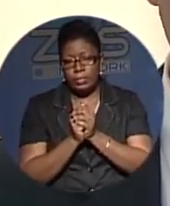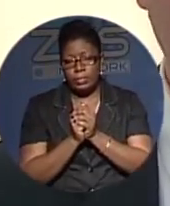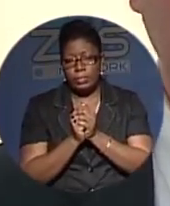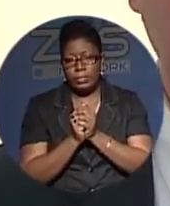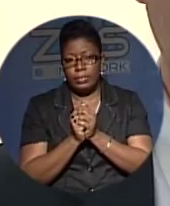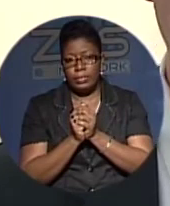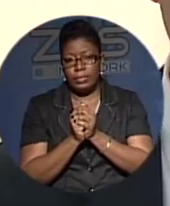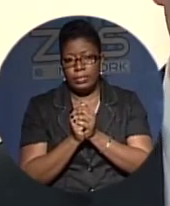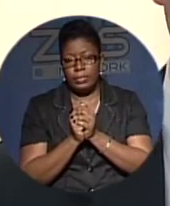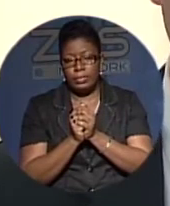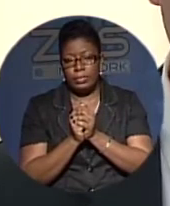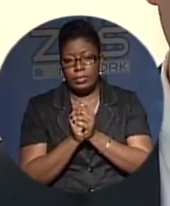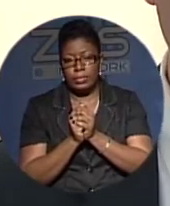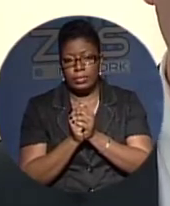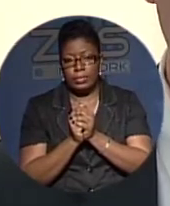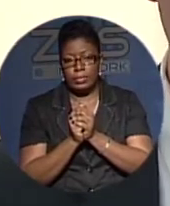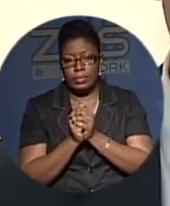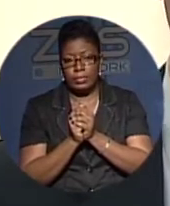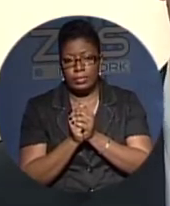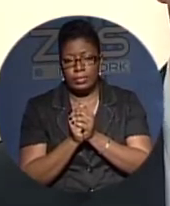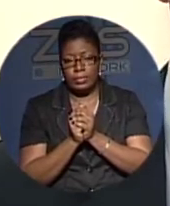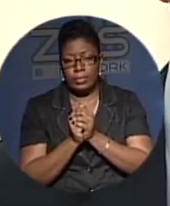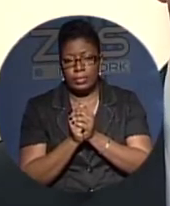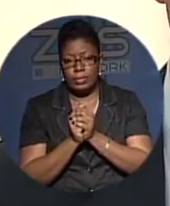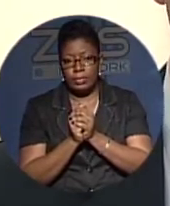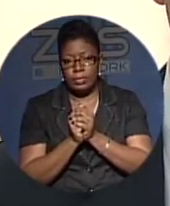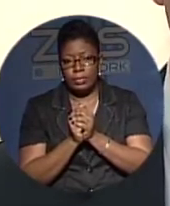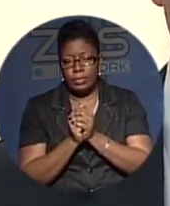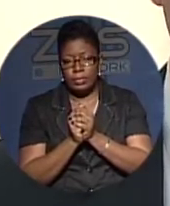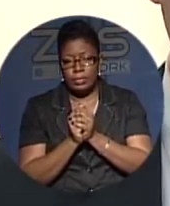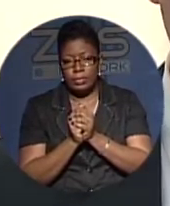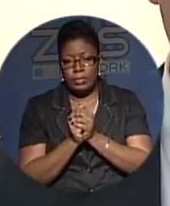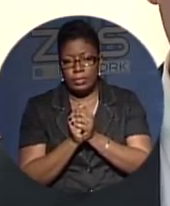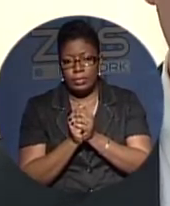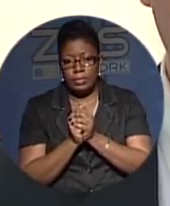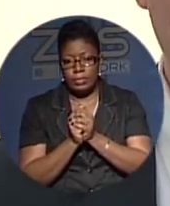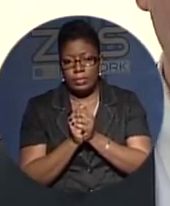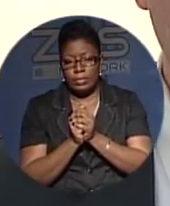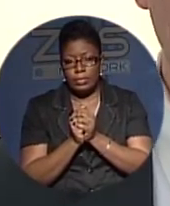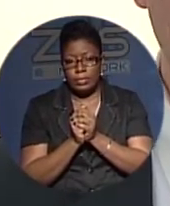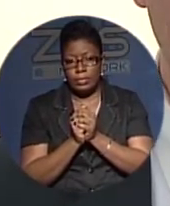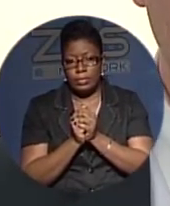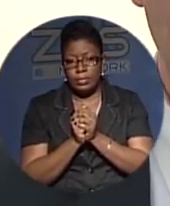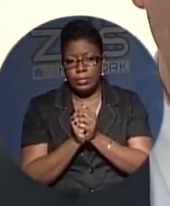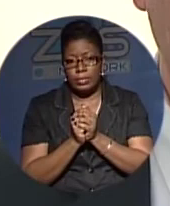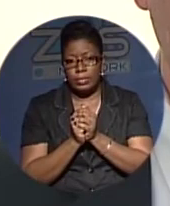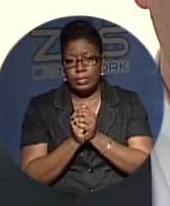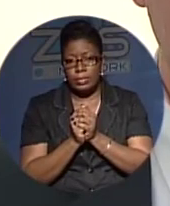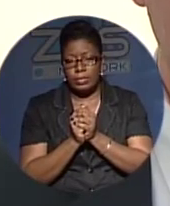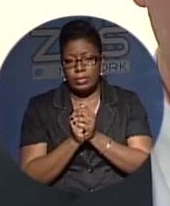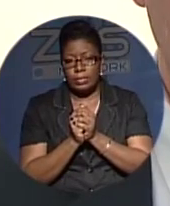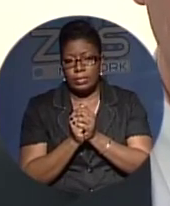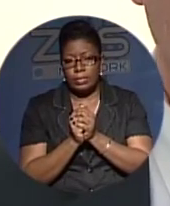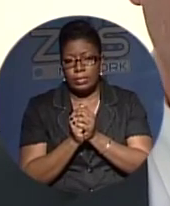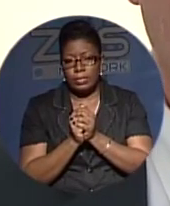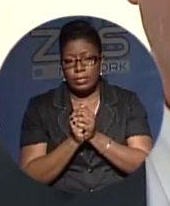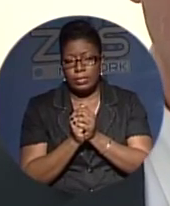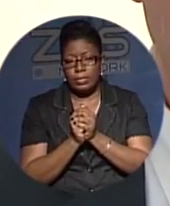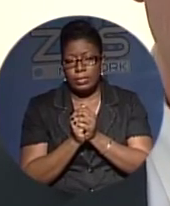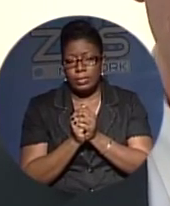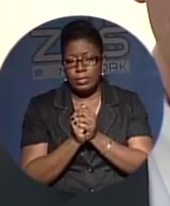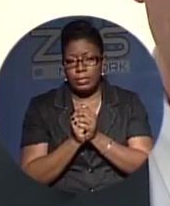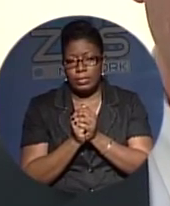their business. That means they can employ other people, so there's an employment generation, and then welfare improvements of their business and